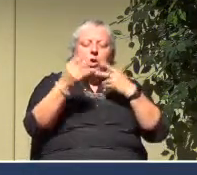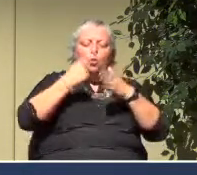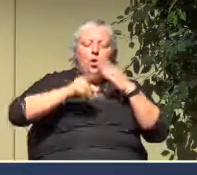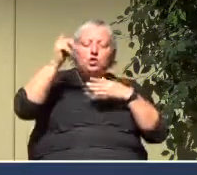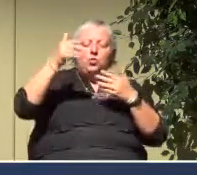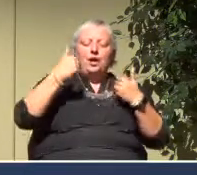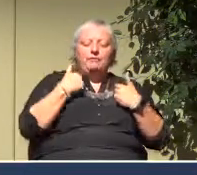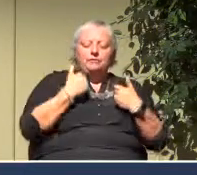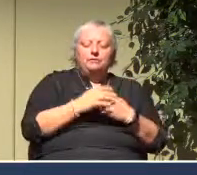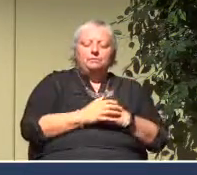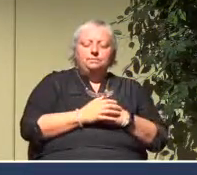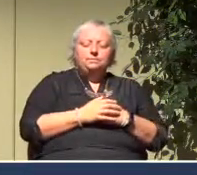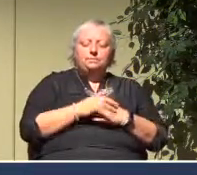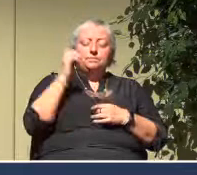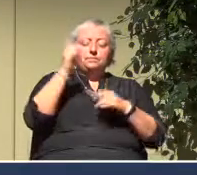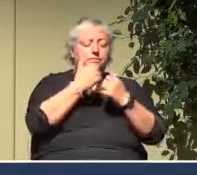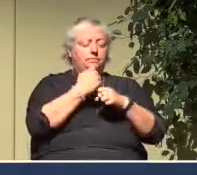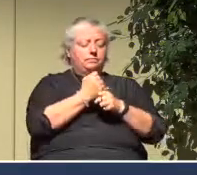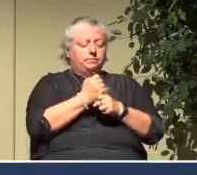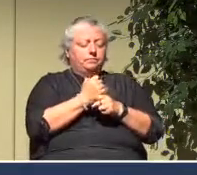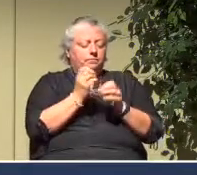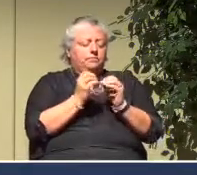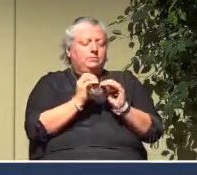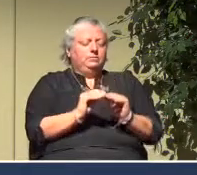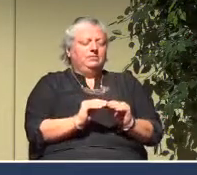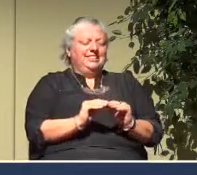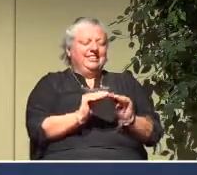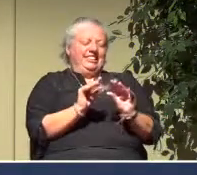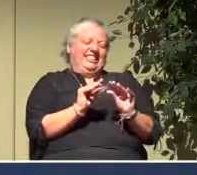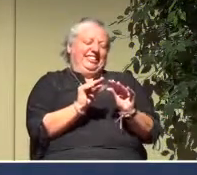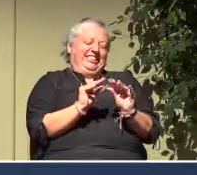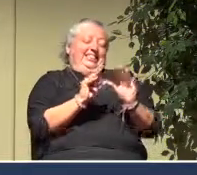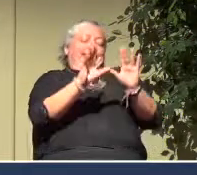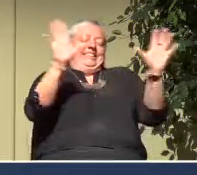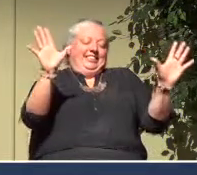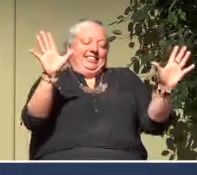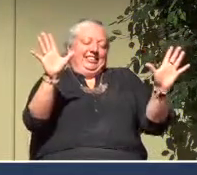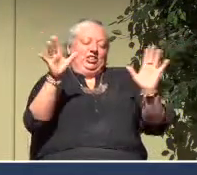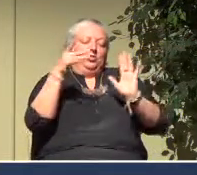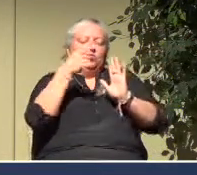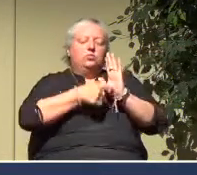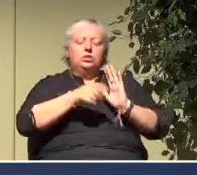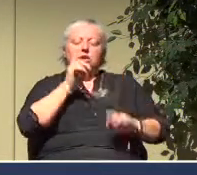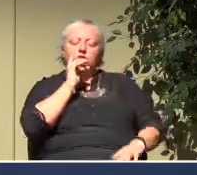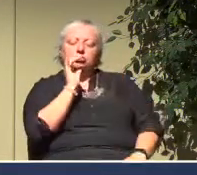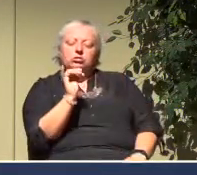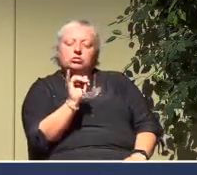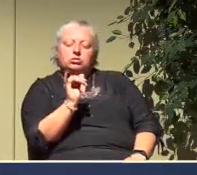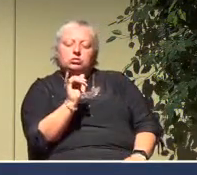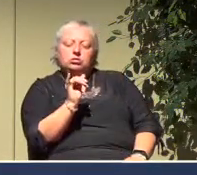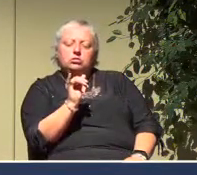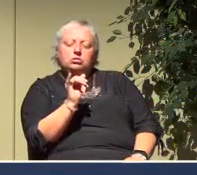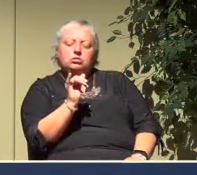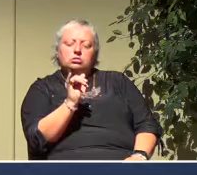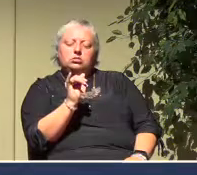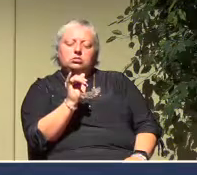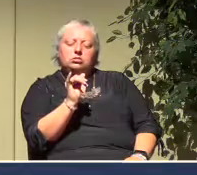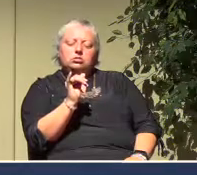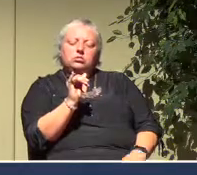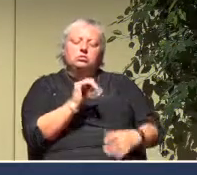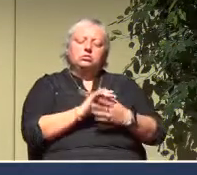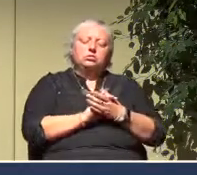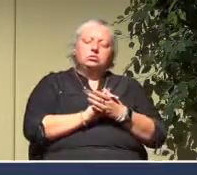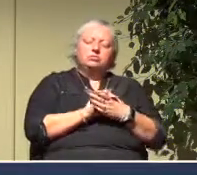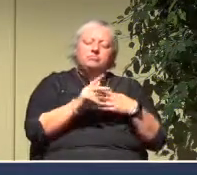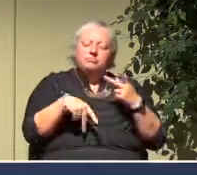And that you will make clearer and clearer as we do that what it's going to look like. And the style